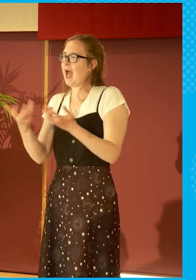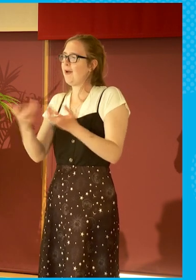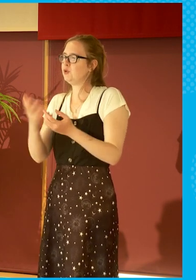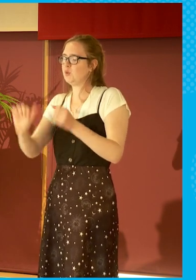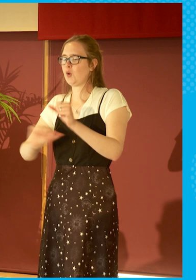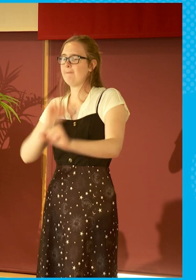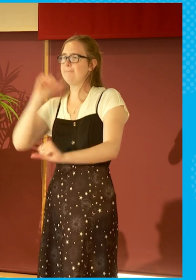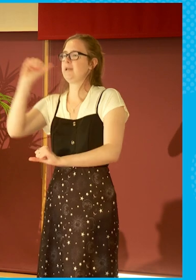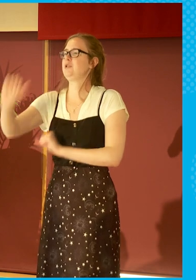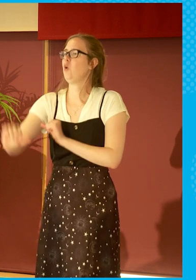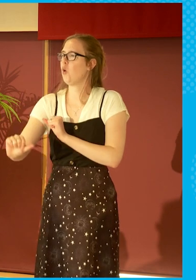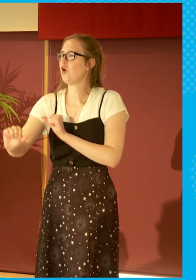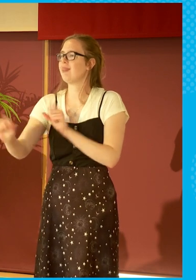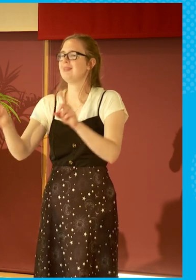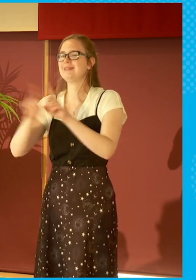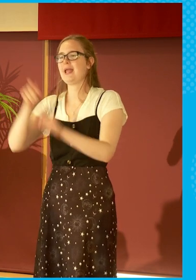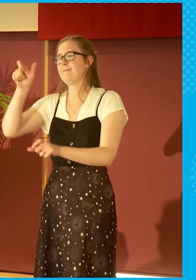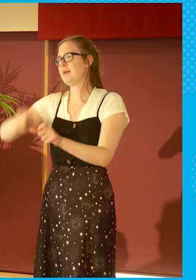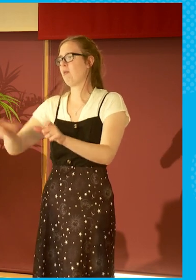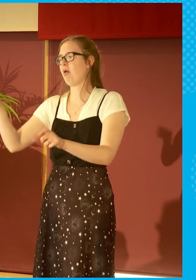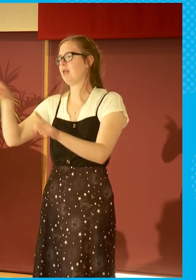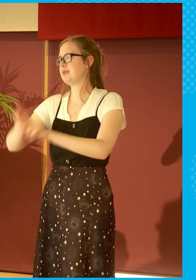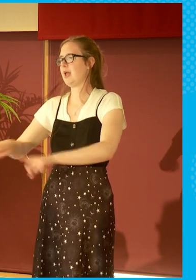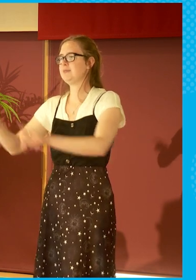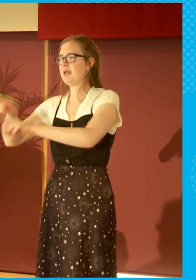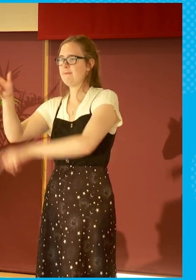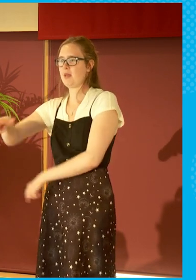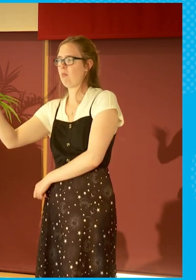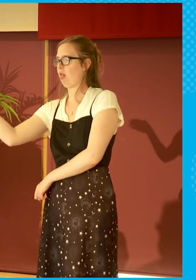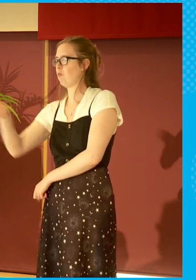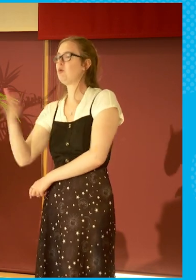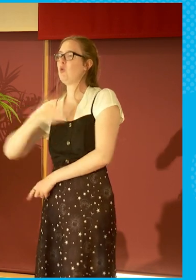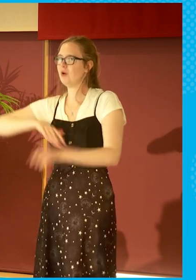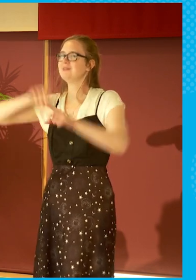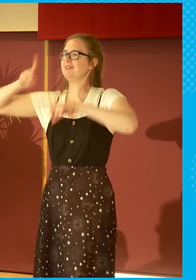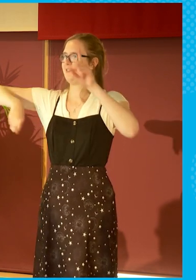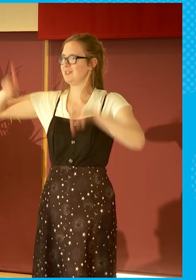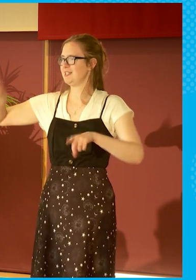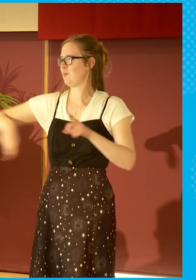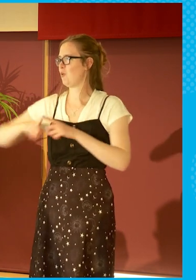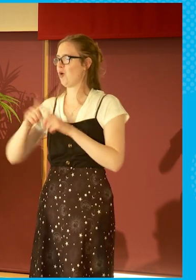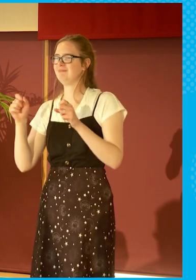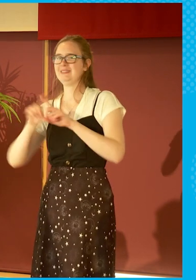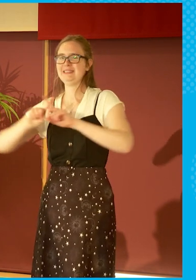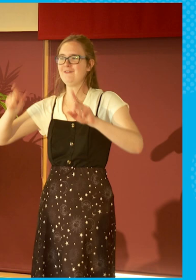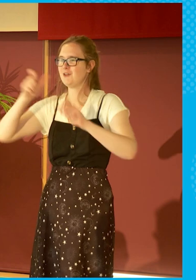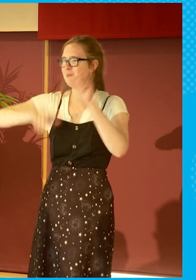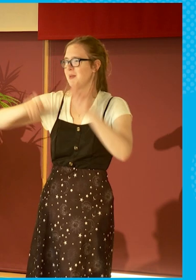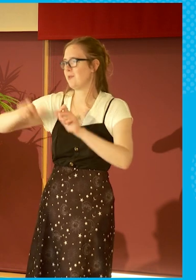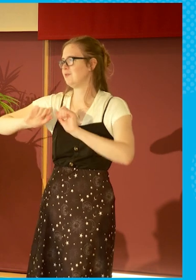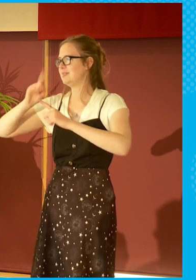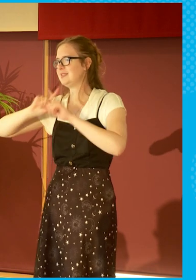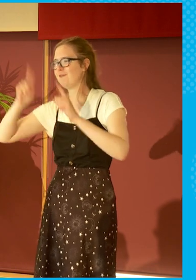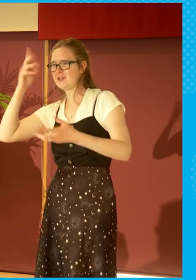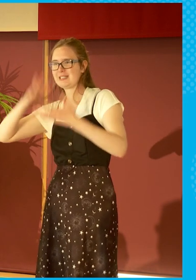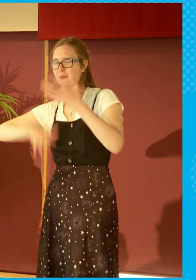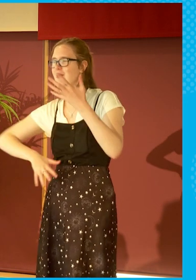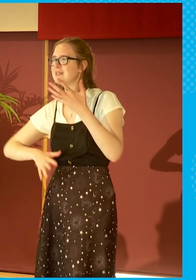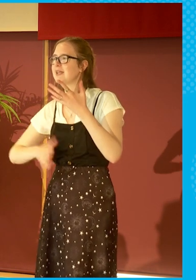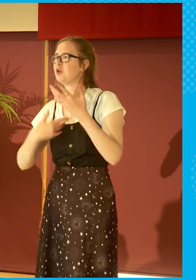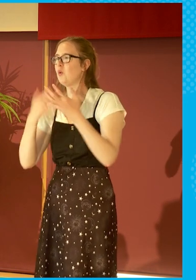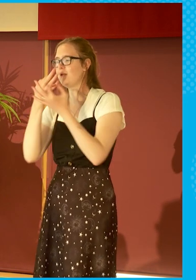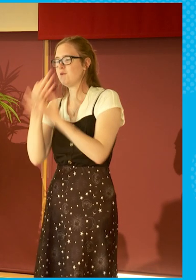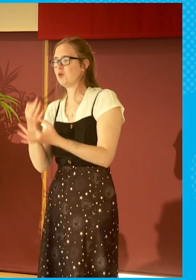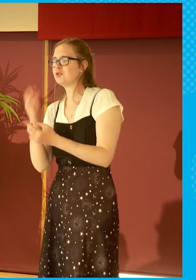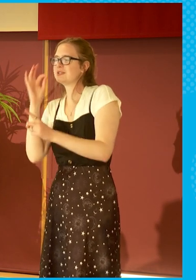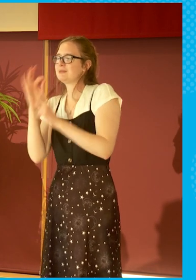the same type of people coming into journalism? And I think we do a very good job of that at STV and I'm determined that we will do more. So I don't want to get drawn on specifics